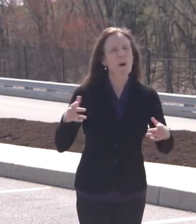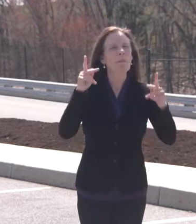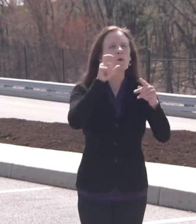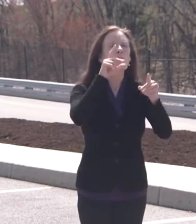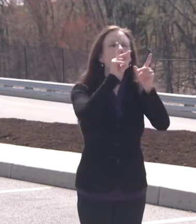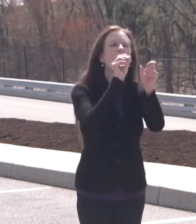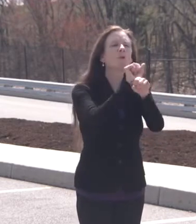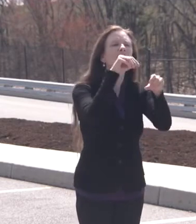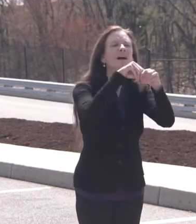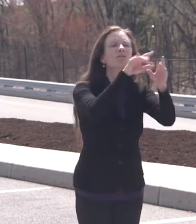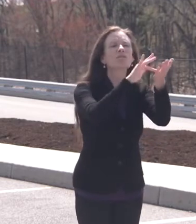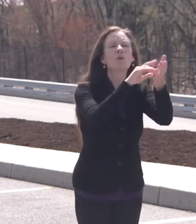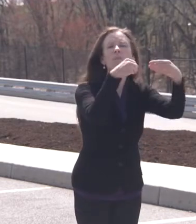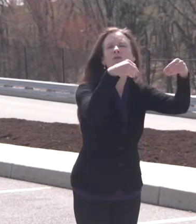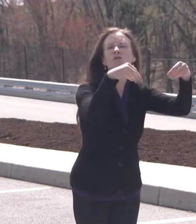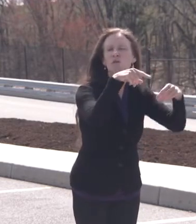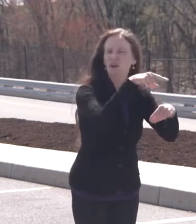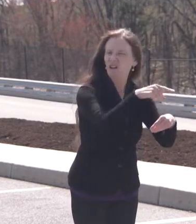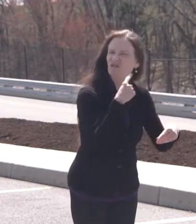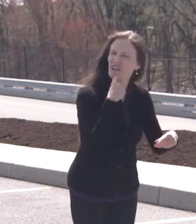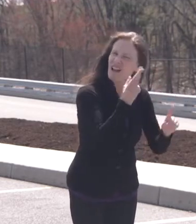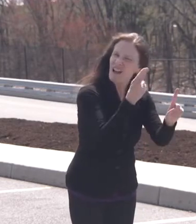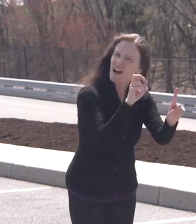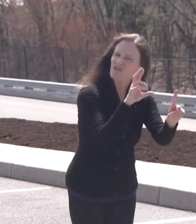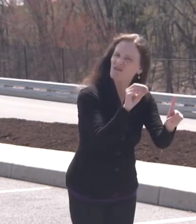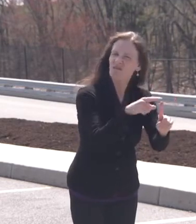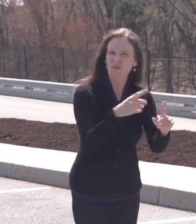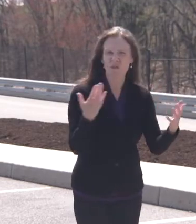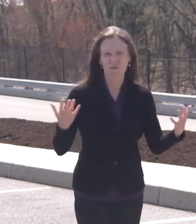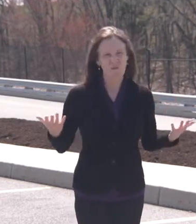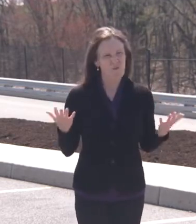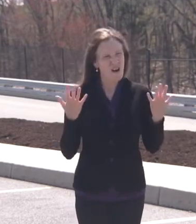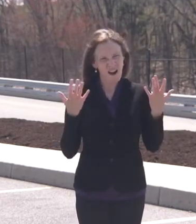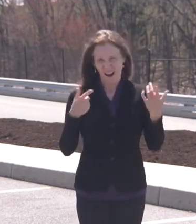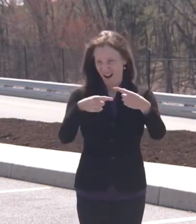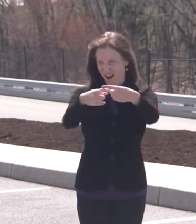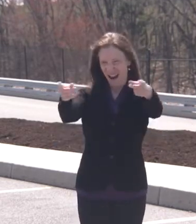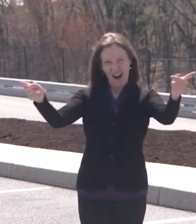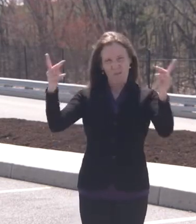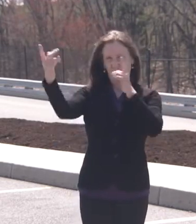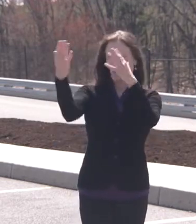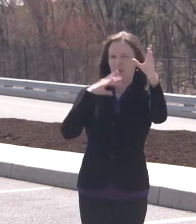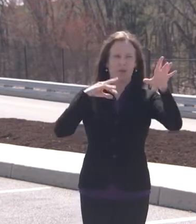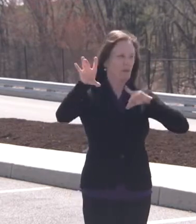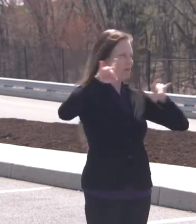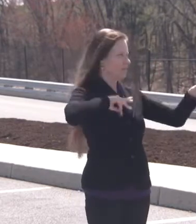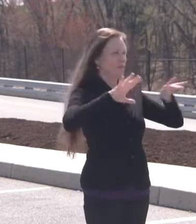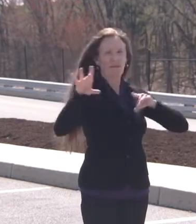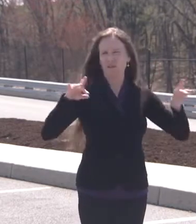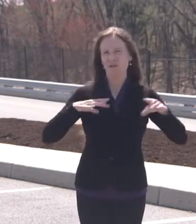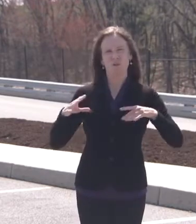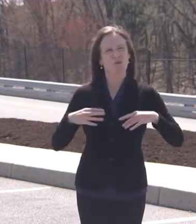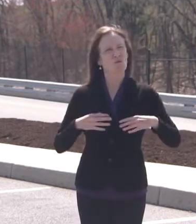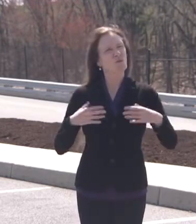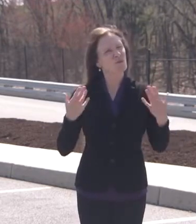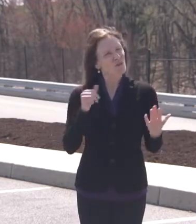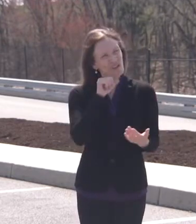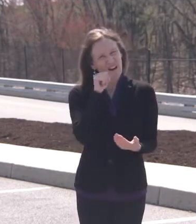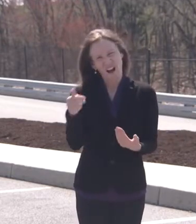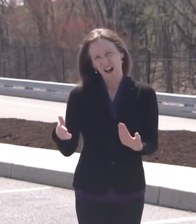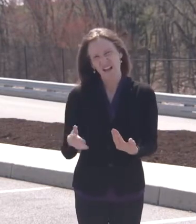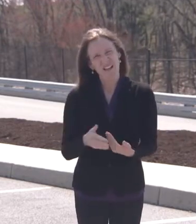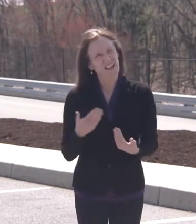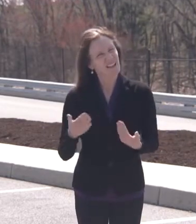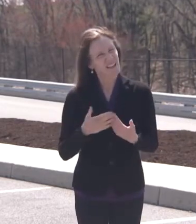of keeping our customers and their fellow workers safe. It wasn't easy, but our teams learned quickly and adapted during a time of record demand.